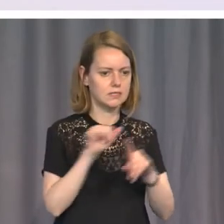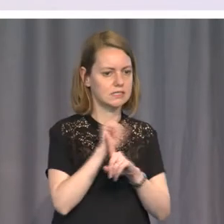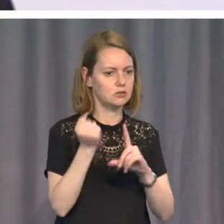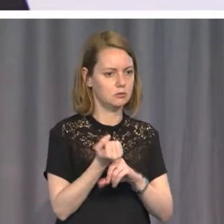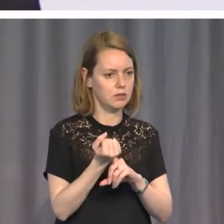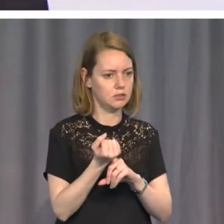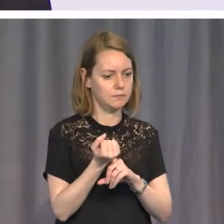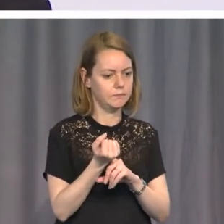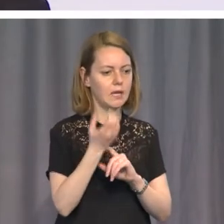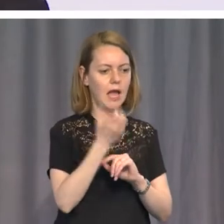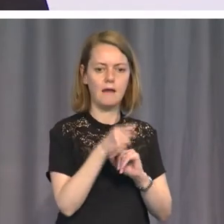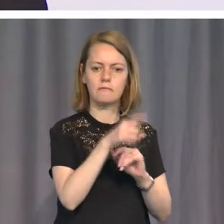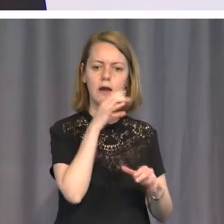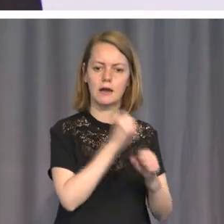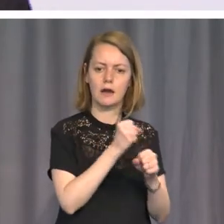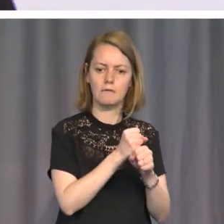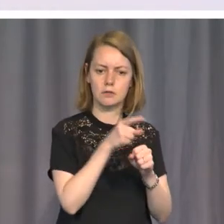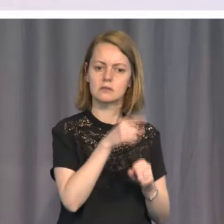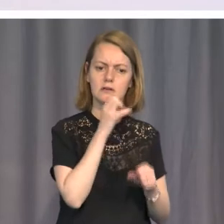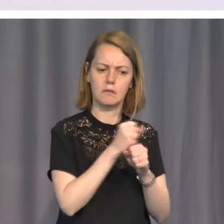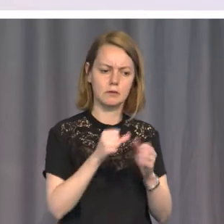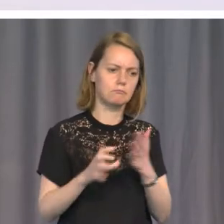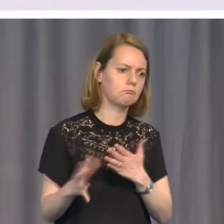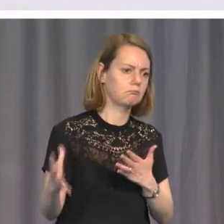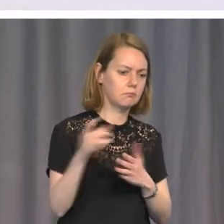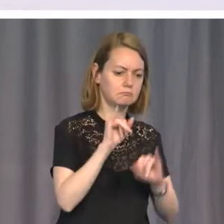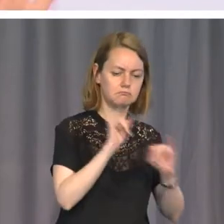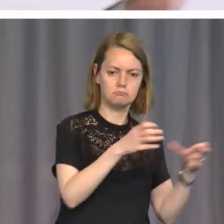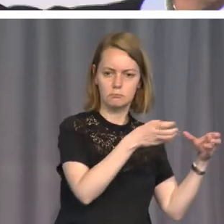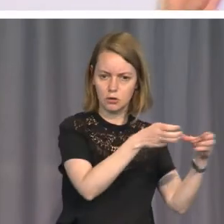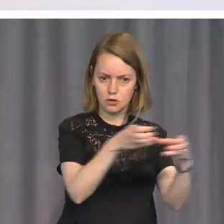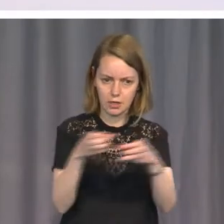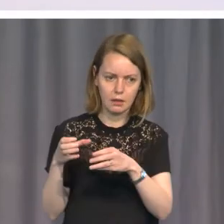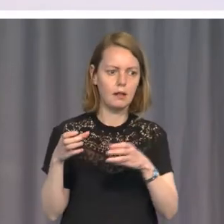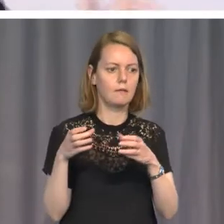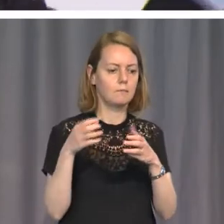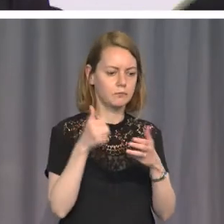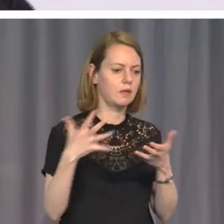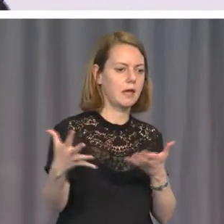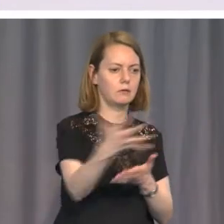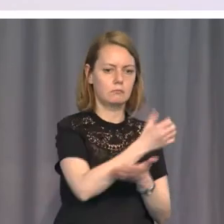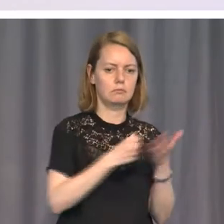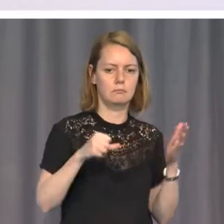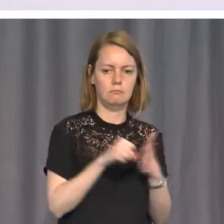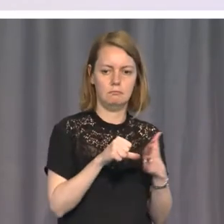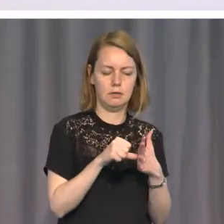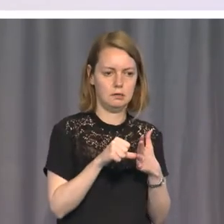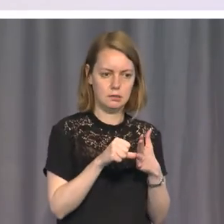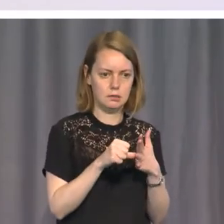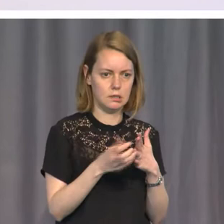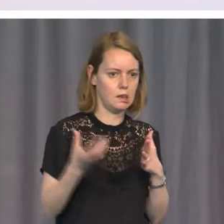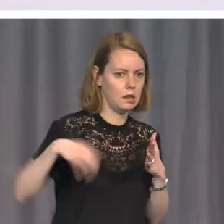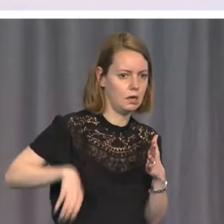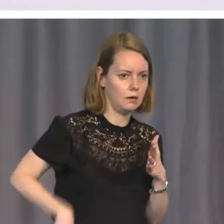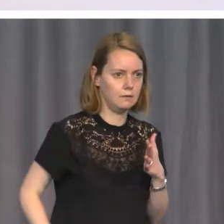make money from their abominable acts and store it in countries where they can take